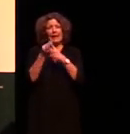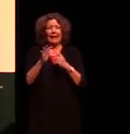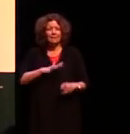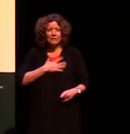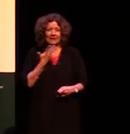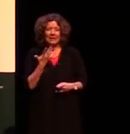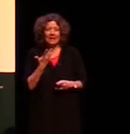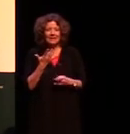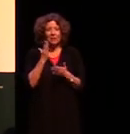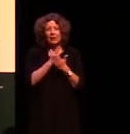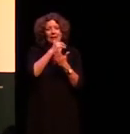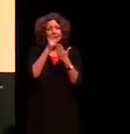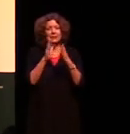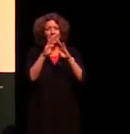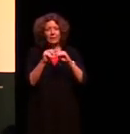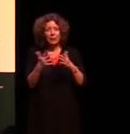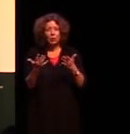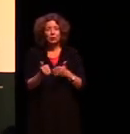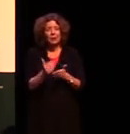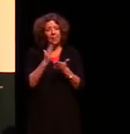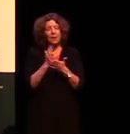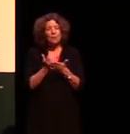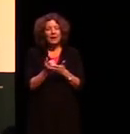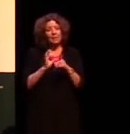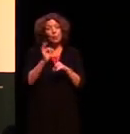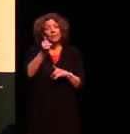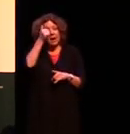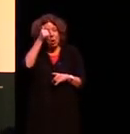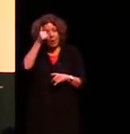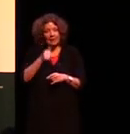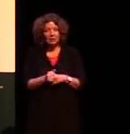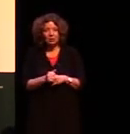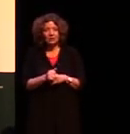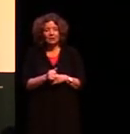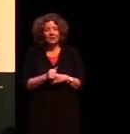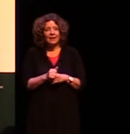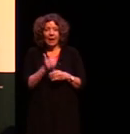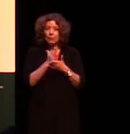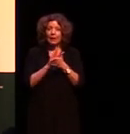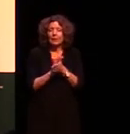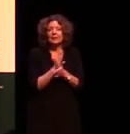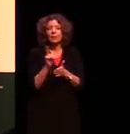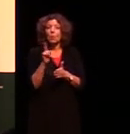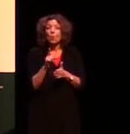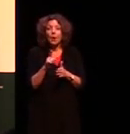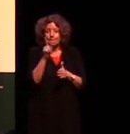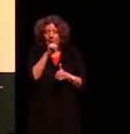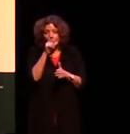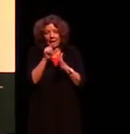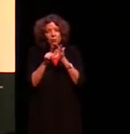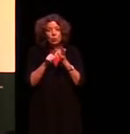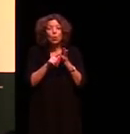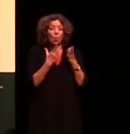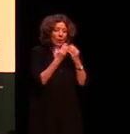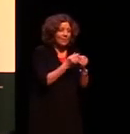fascinating design solutions that greatly enhance our knowledge and appreciation of what humans can do with their language and through